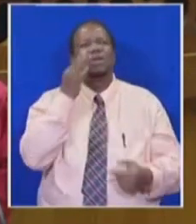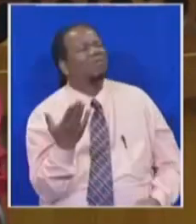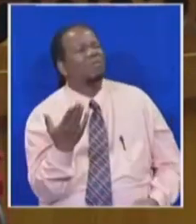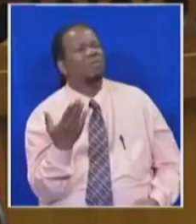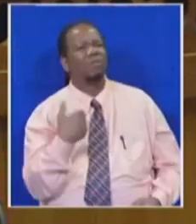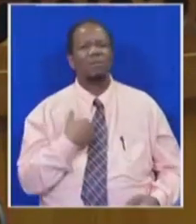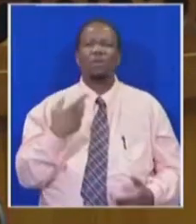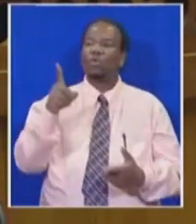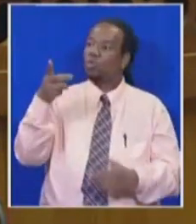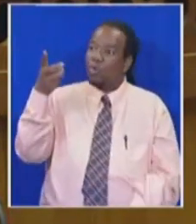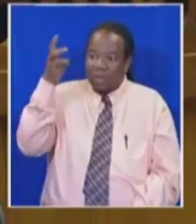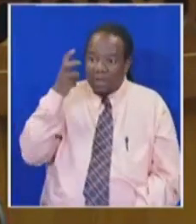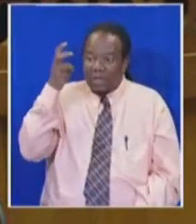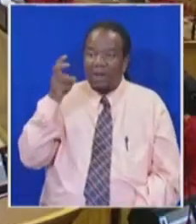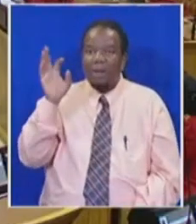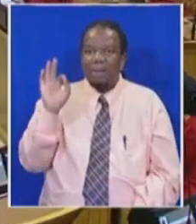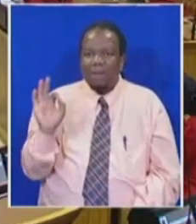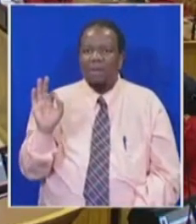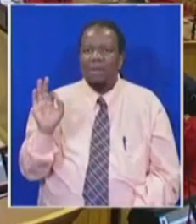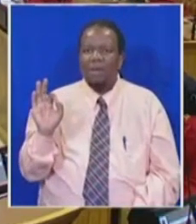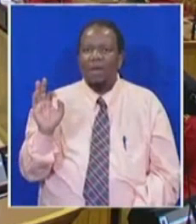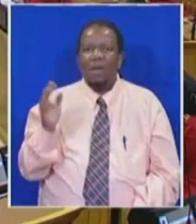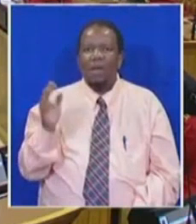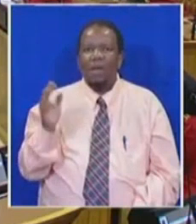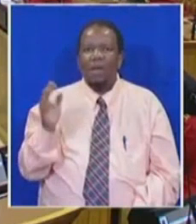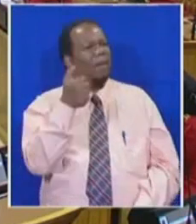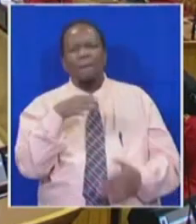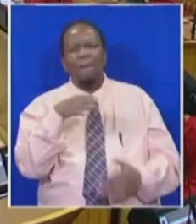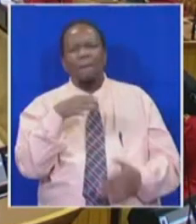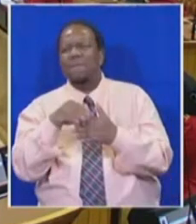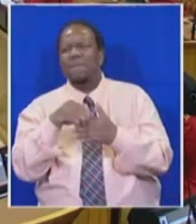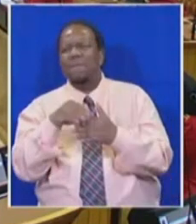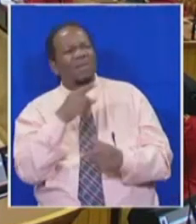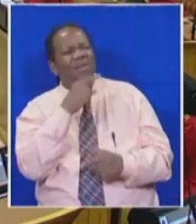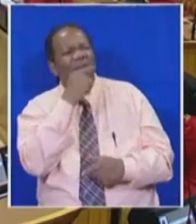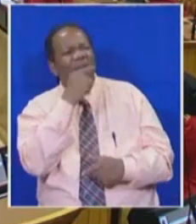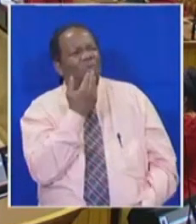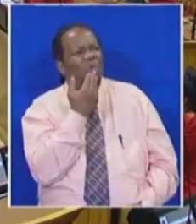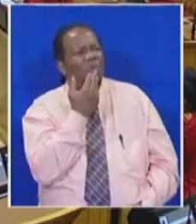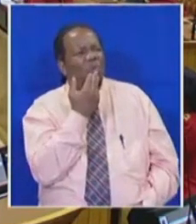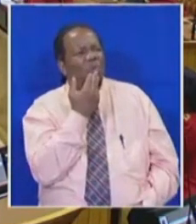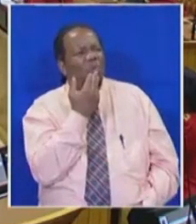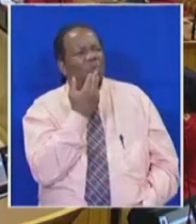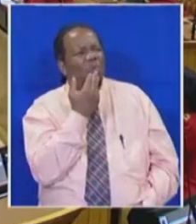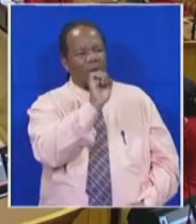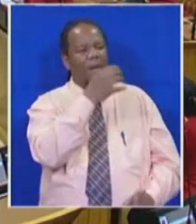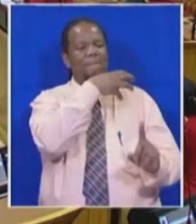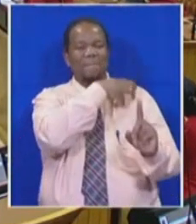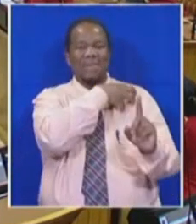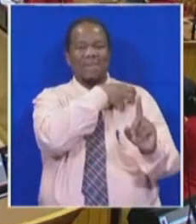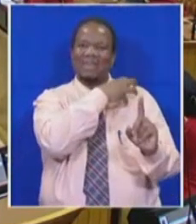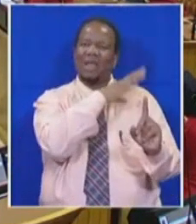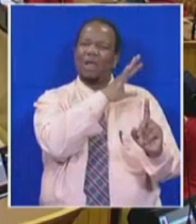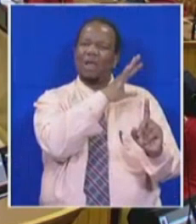do it. You're hearing me. You are not... To which member? refer to many different people here. To the minister. Refer to him appropriately.